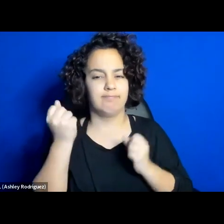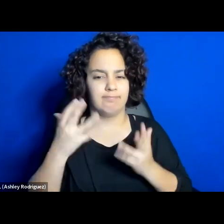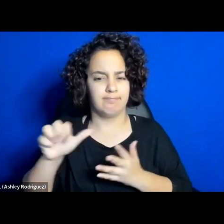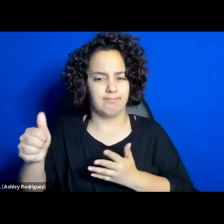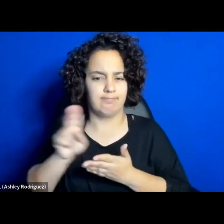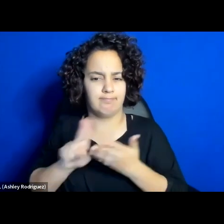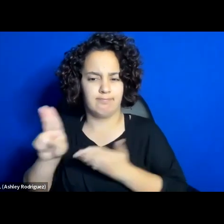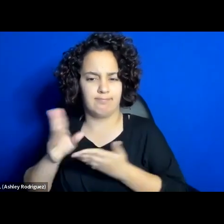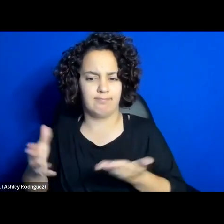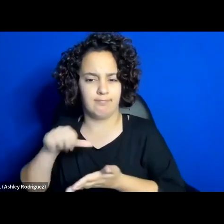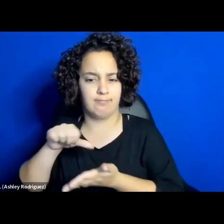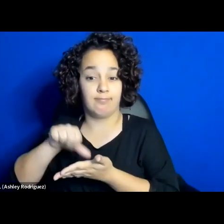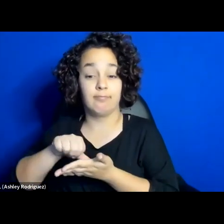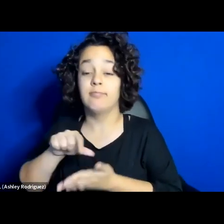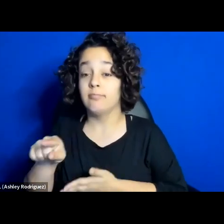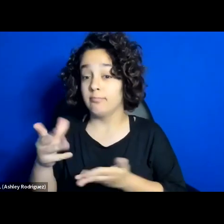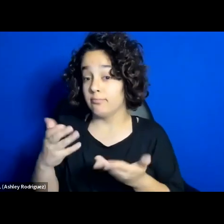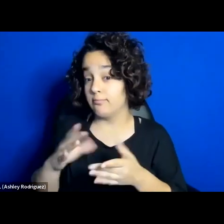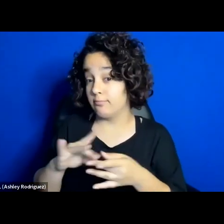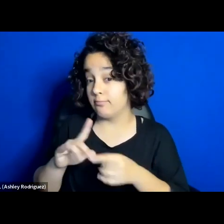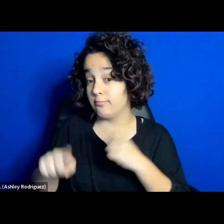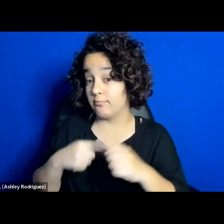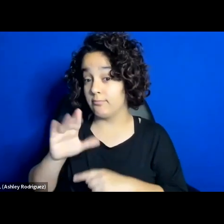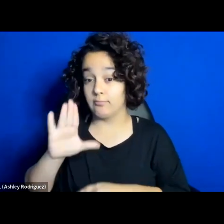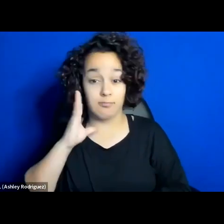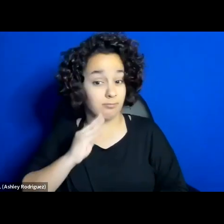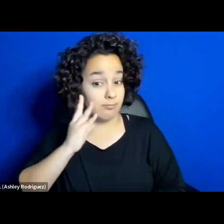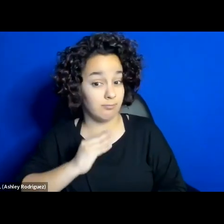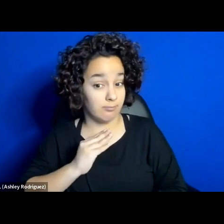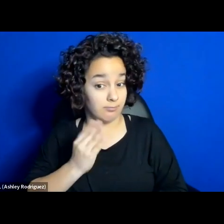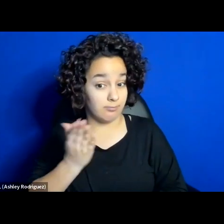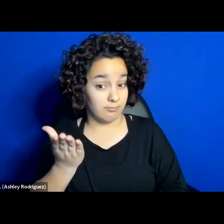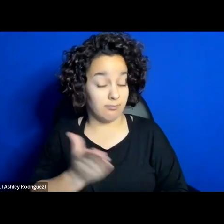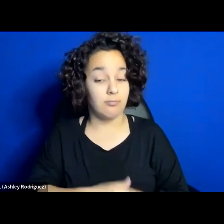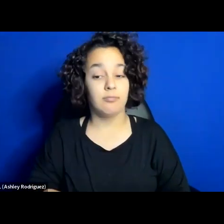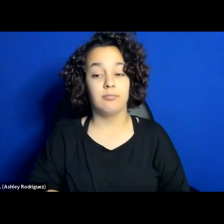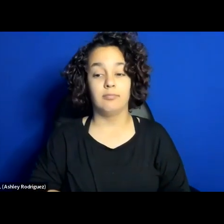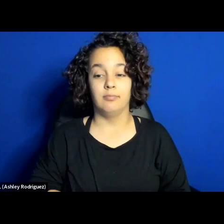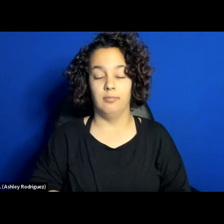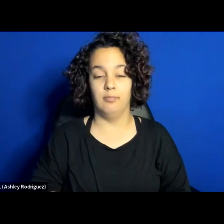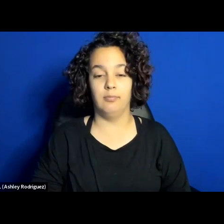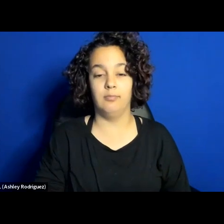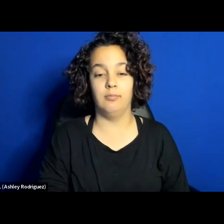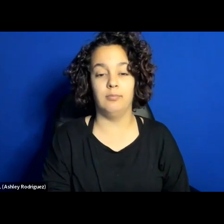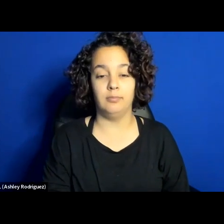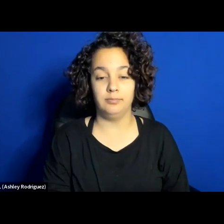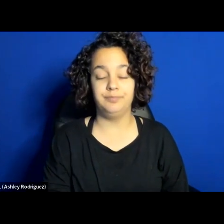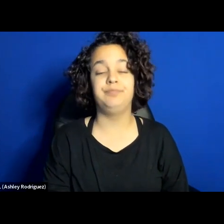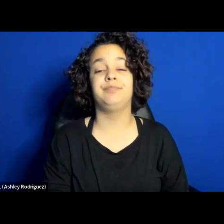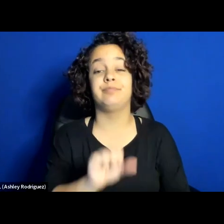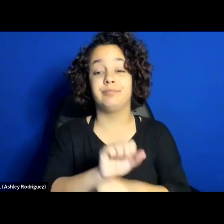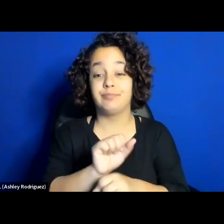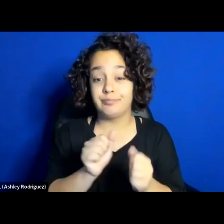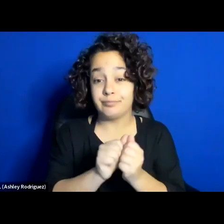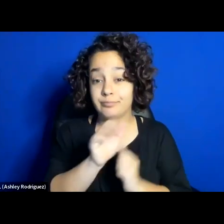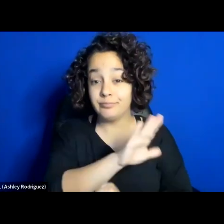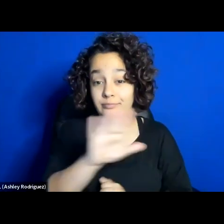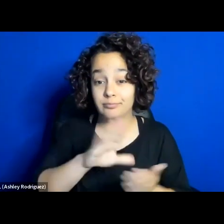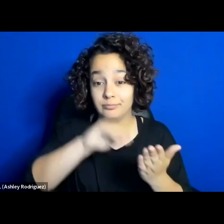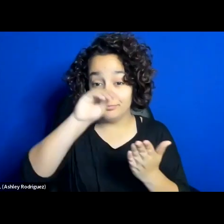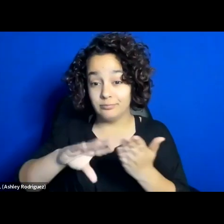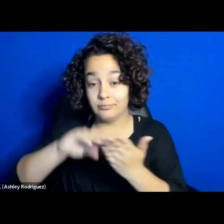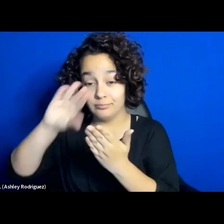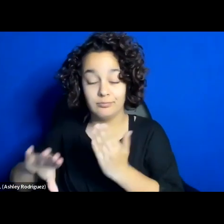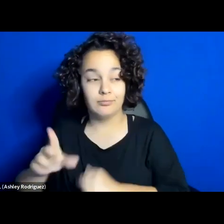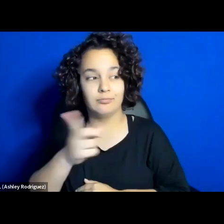Would you like to speak about that experience of both, I mean, working with your students who are working